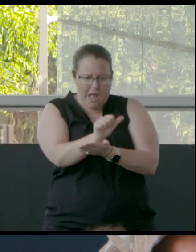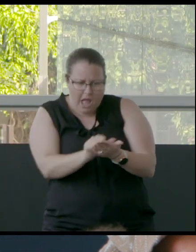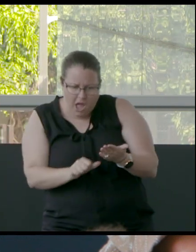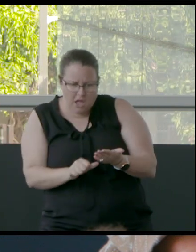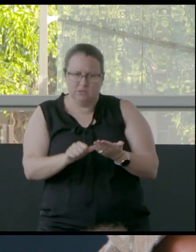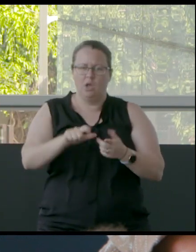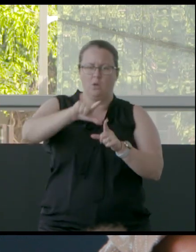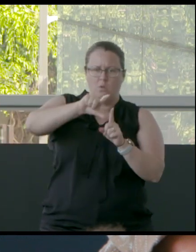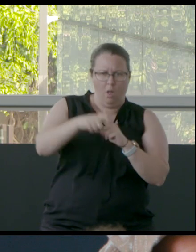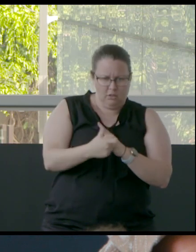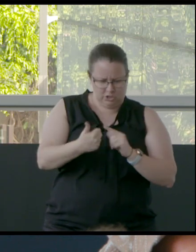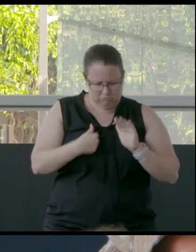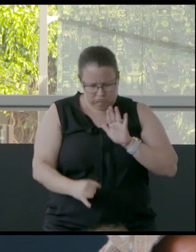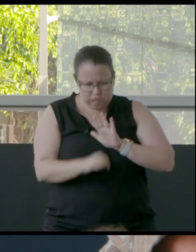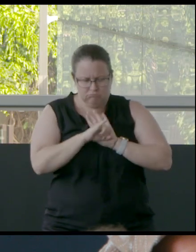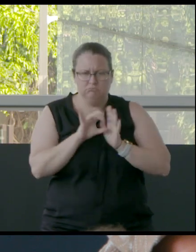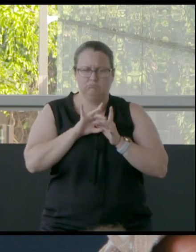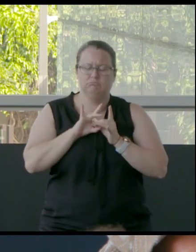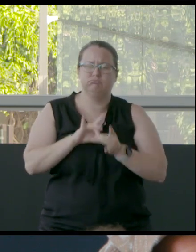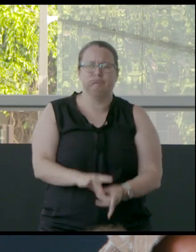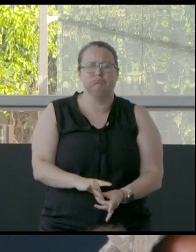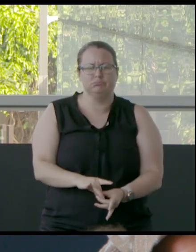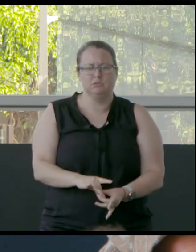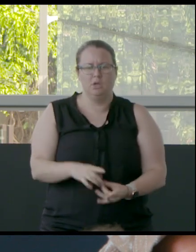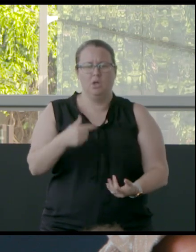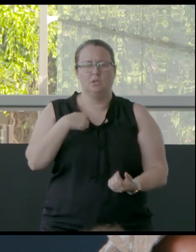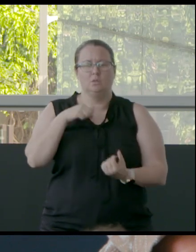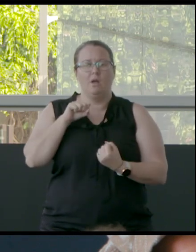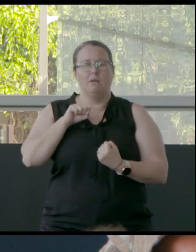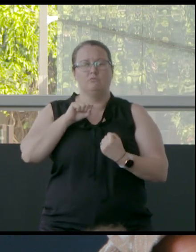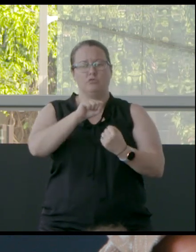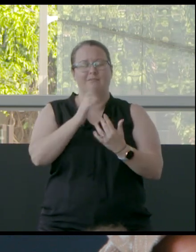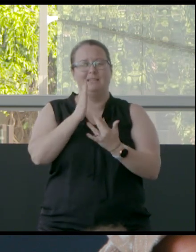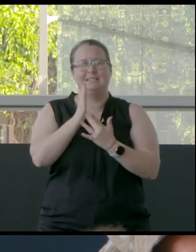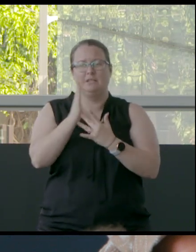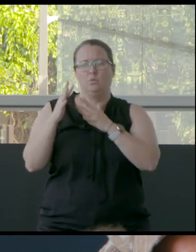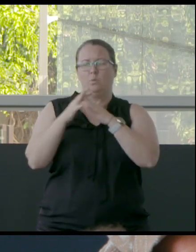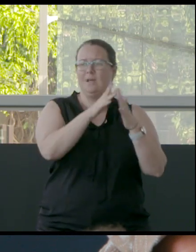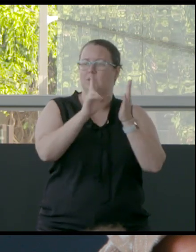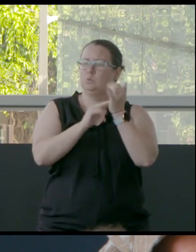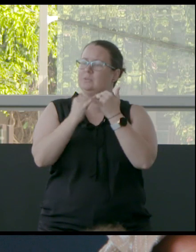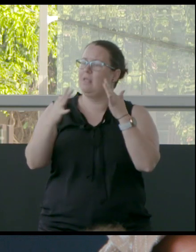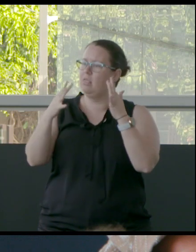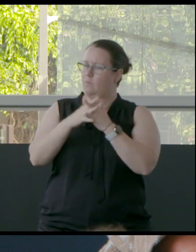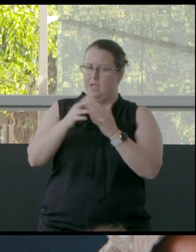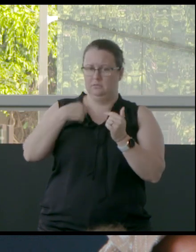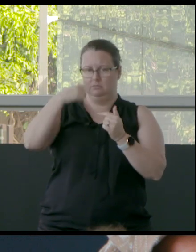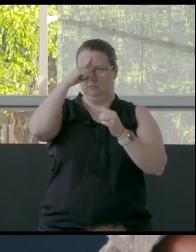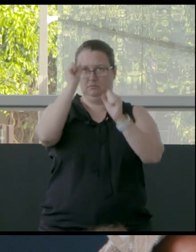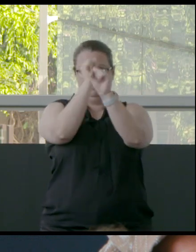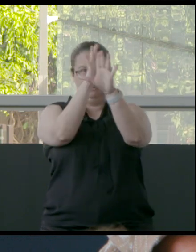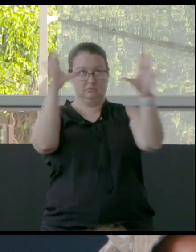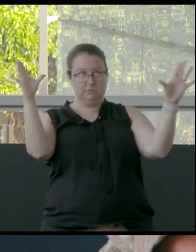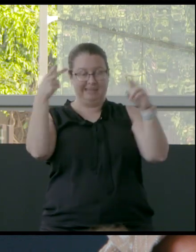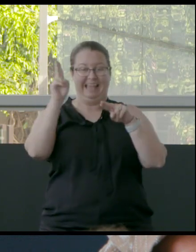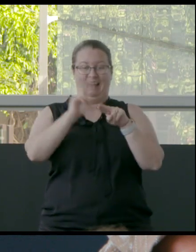and for who you are. So when I drive through to Central Western New South Wales and I think what it would be like to